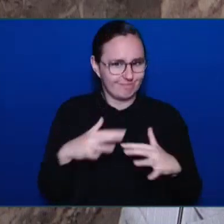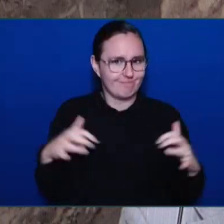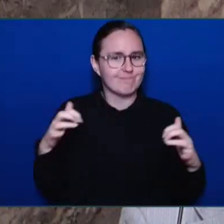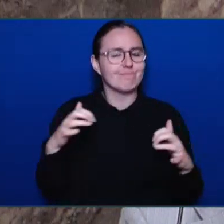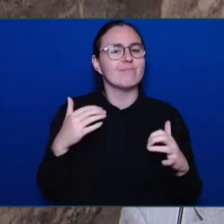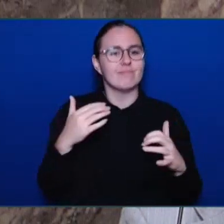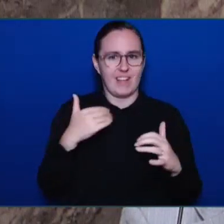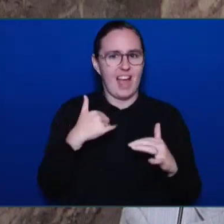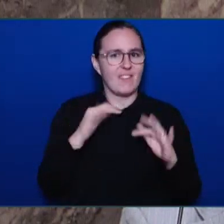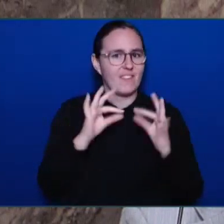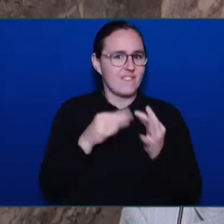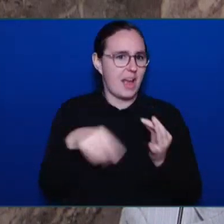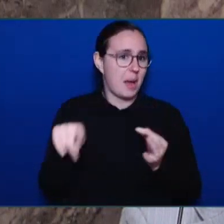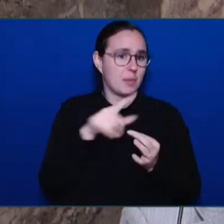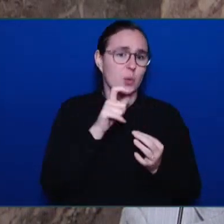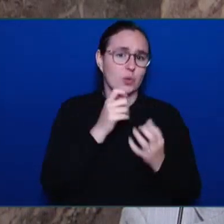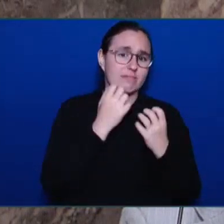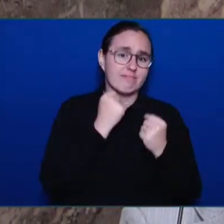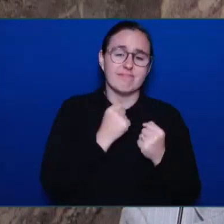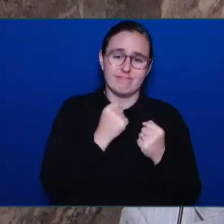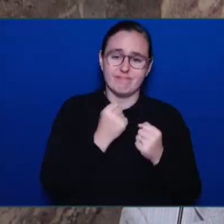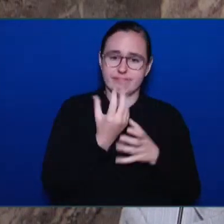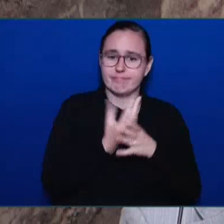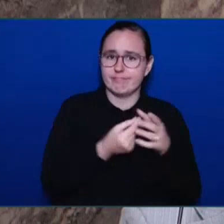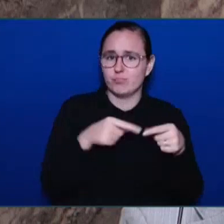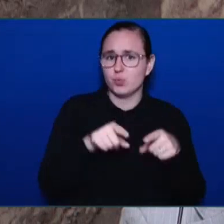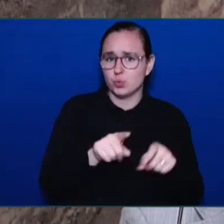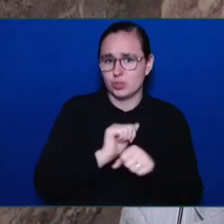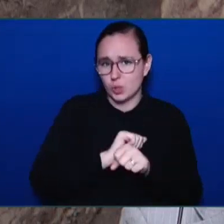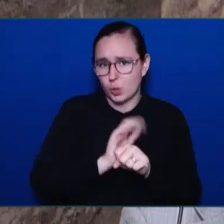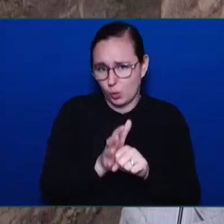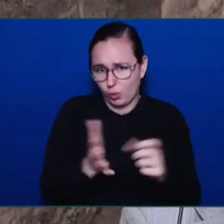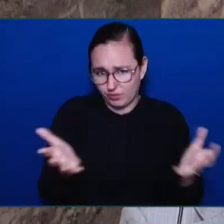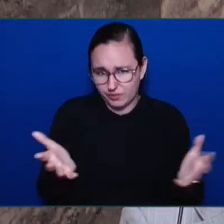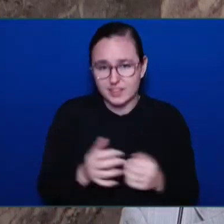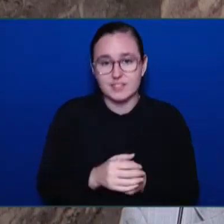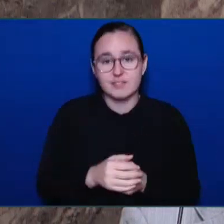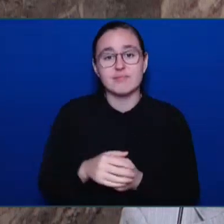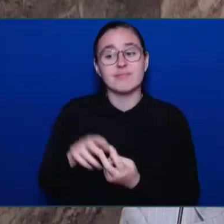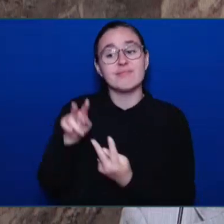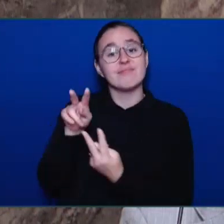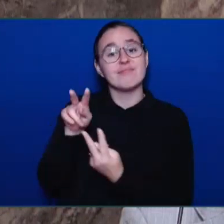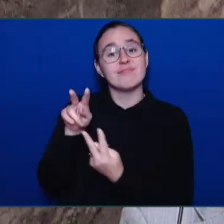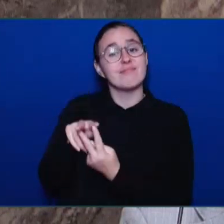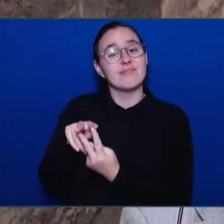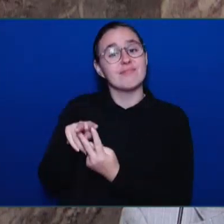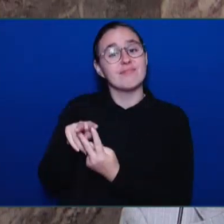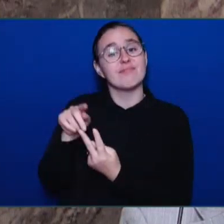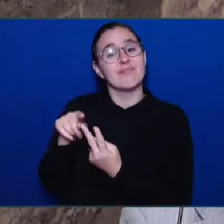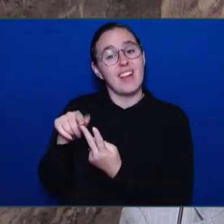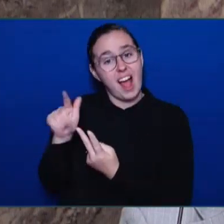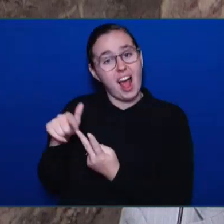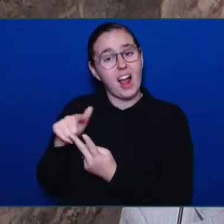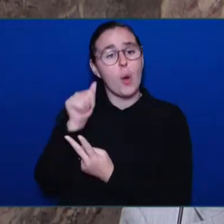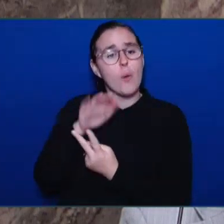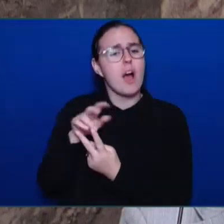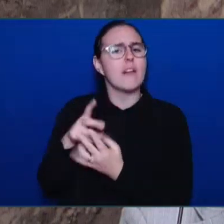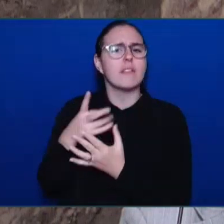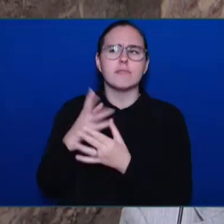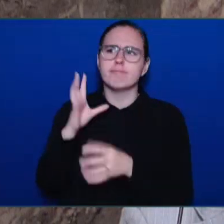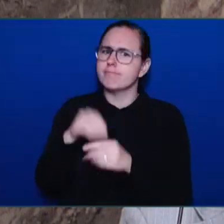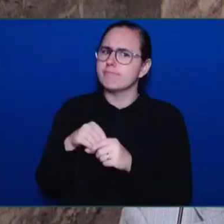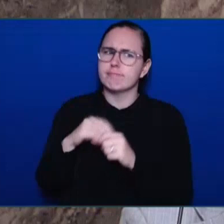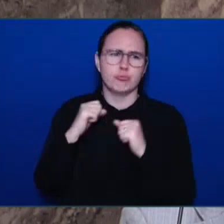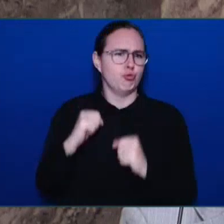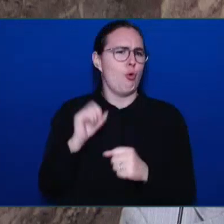Together, he and Donna were a political force in our country, our province and our city. I, for one, would not be here if it wasn't for Al